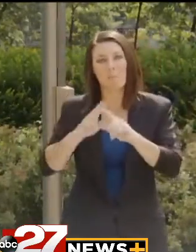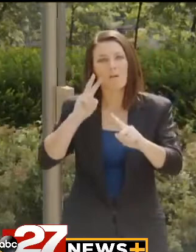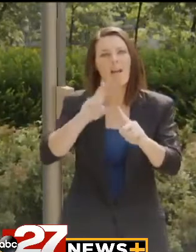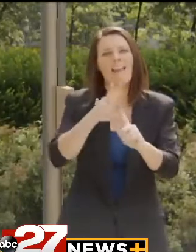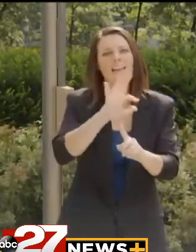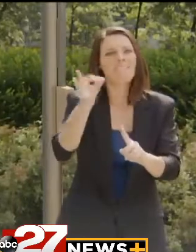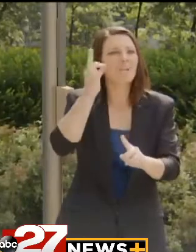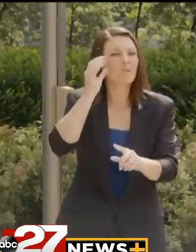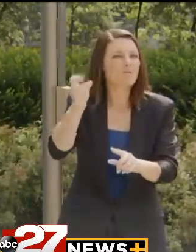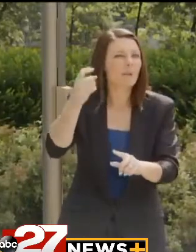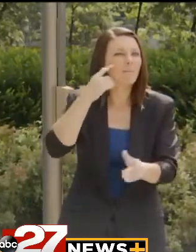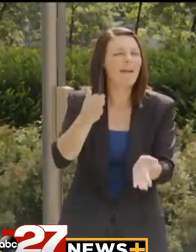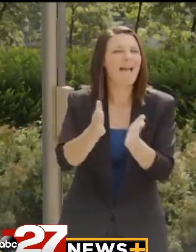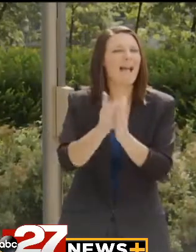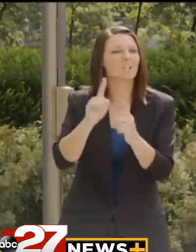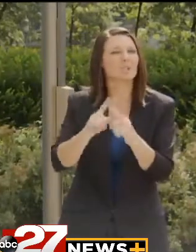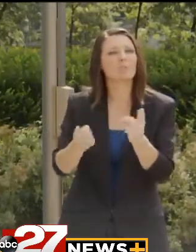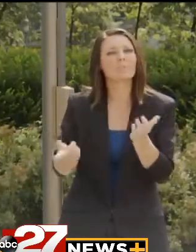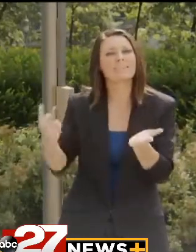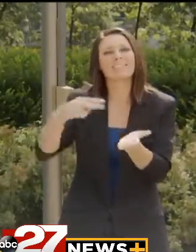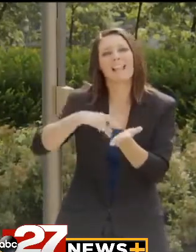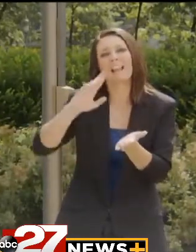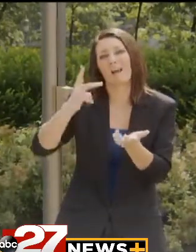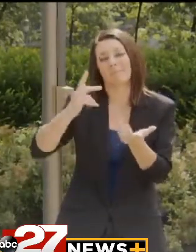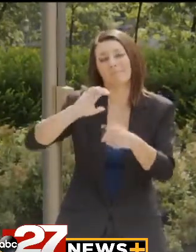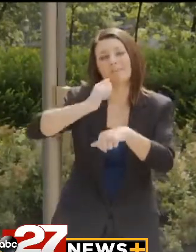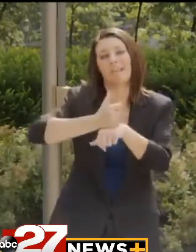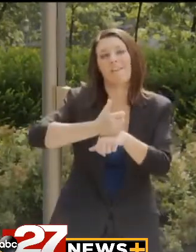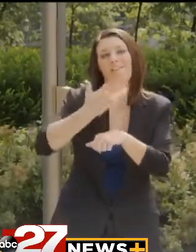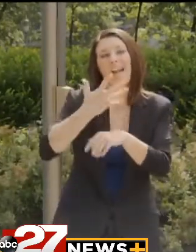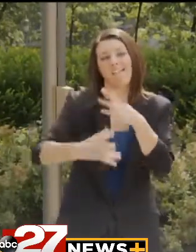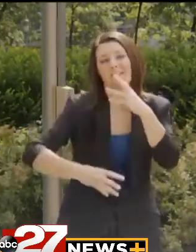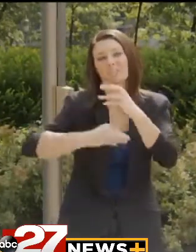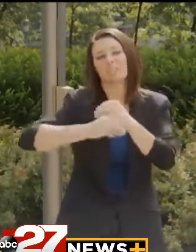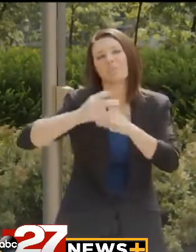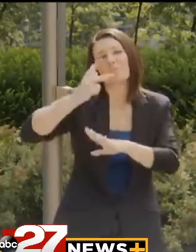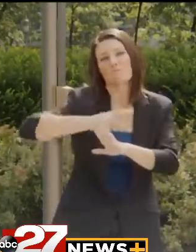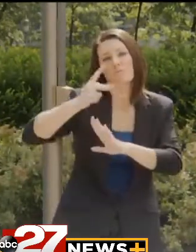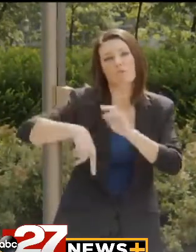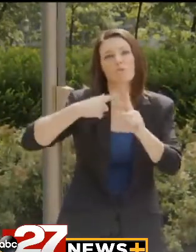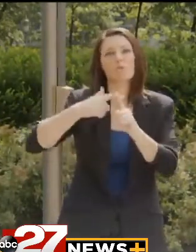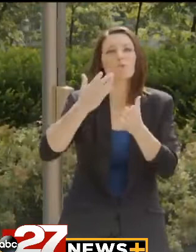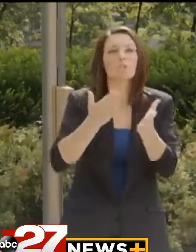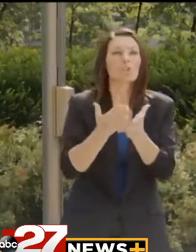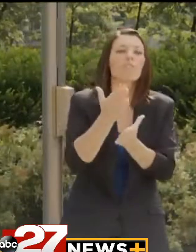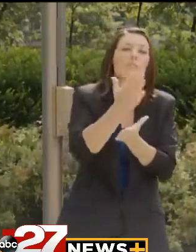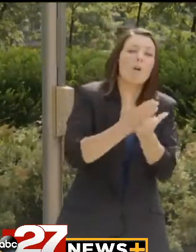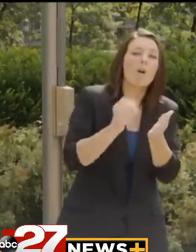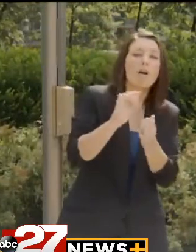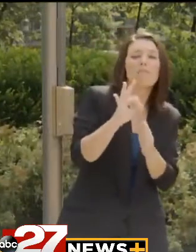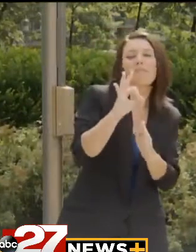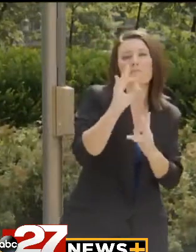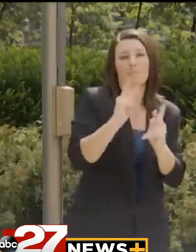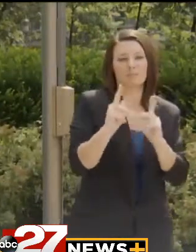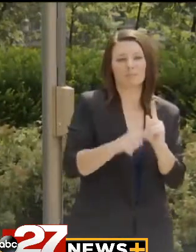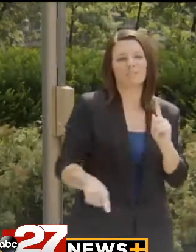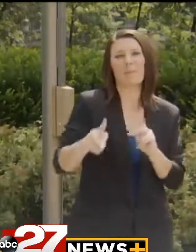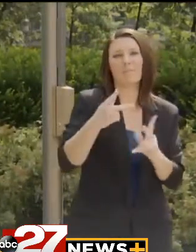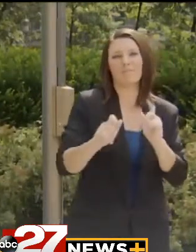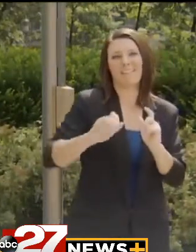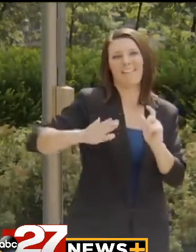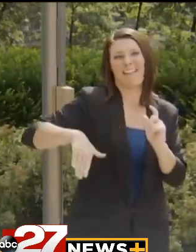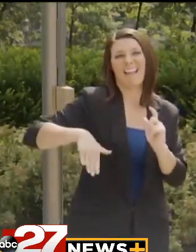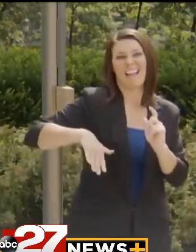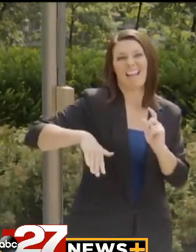federal government asked us to stand up five additional programs that basically served a portion of the population that Pennsylvania has never